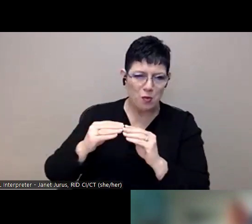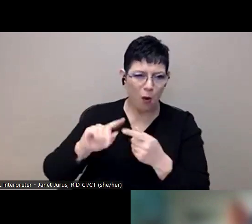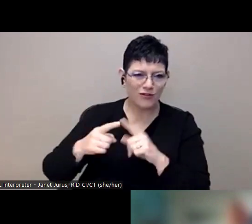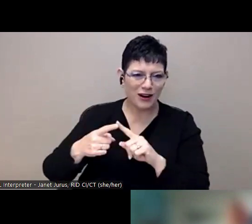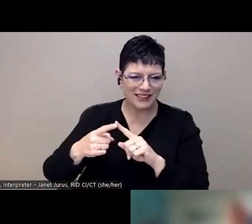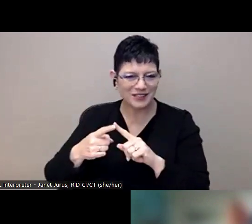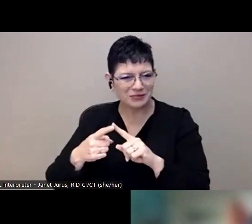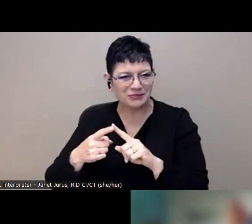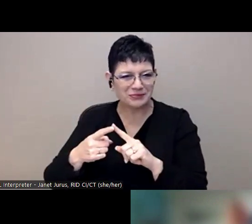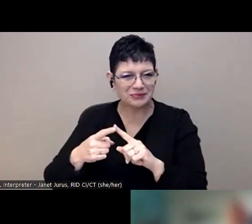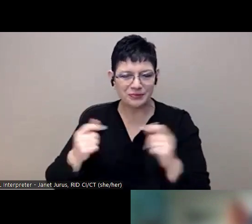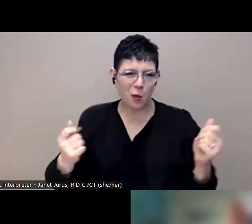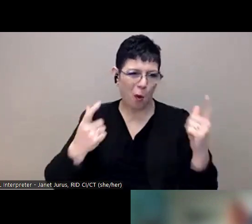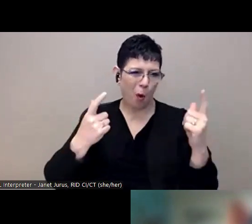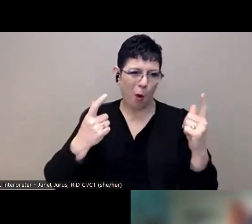So everyone's welcome.